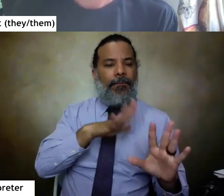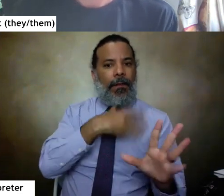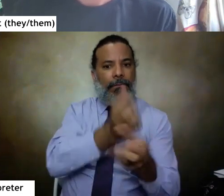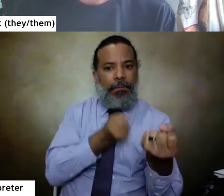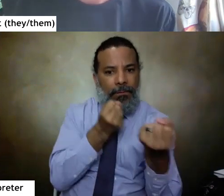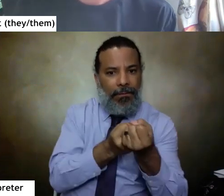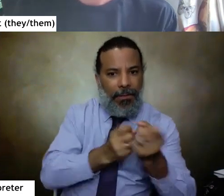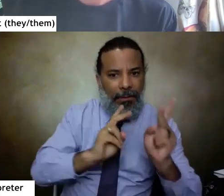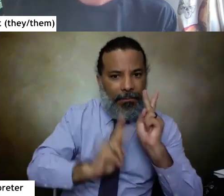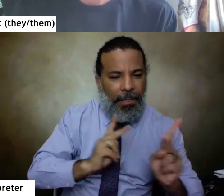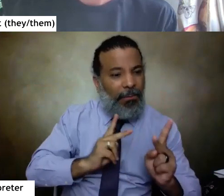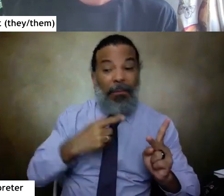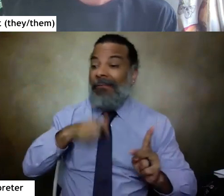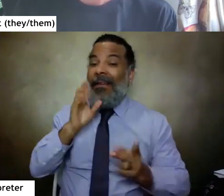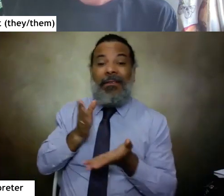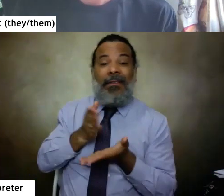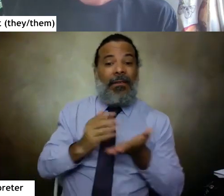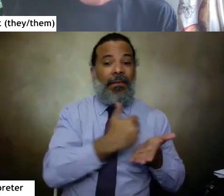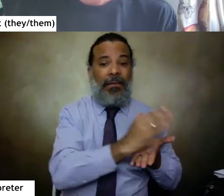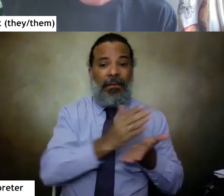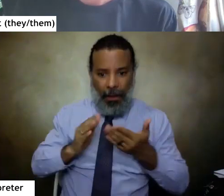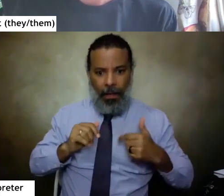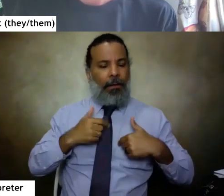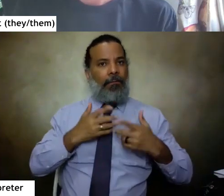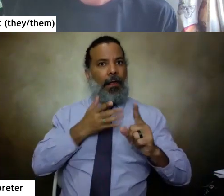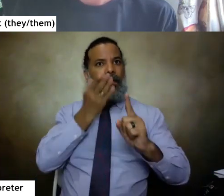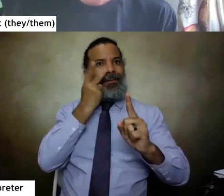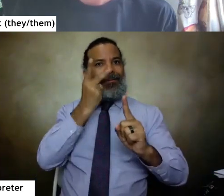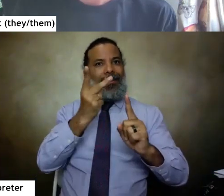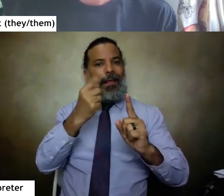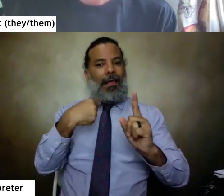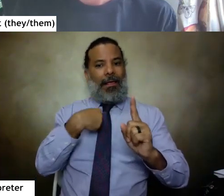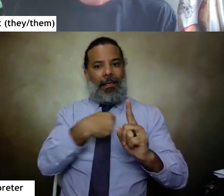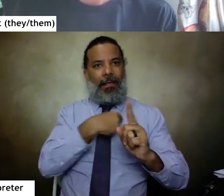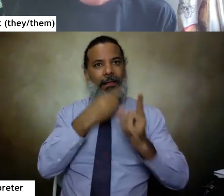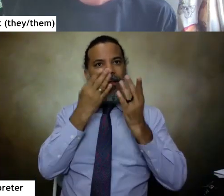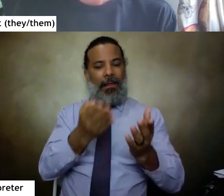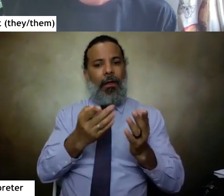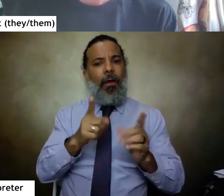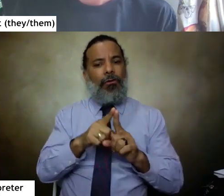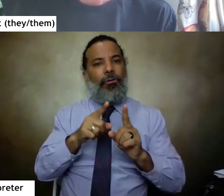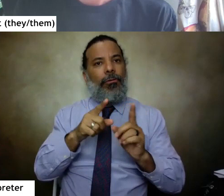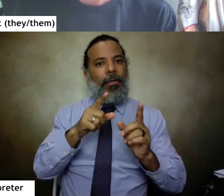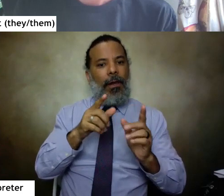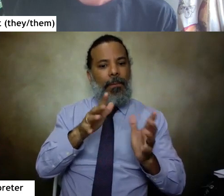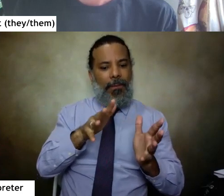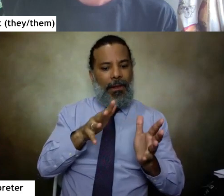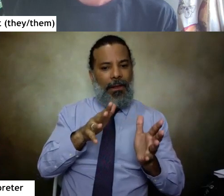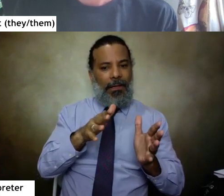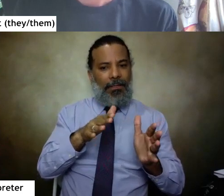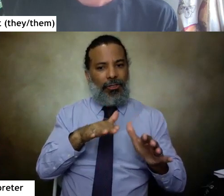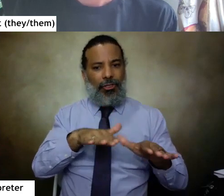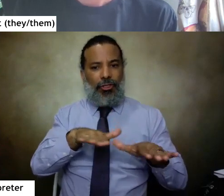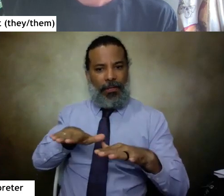many of us who are at the margins, and can indicate the possibility of our conditions shifting to allow for a